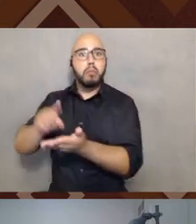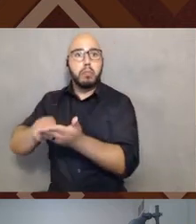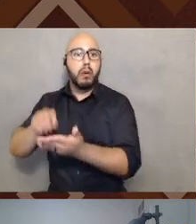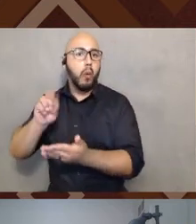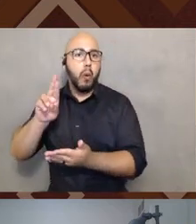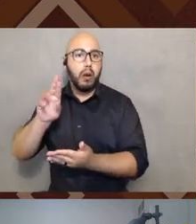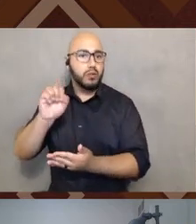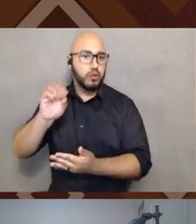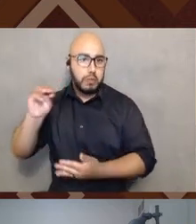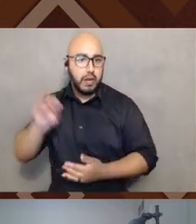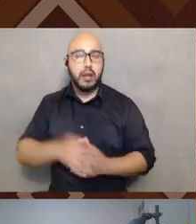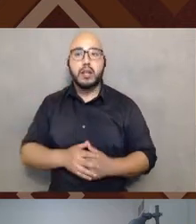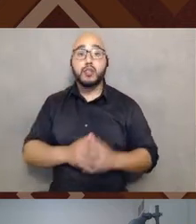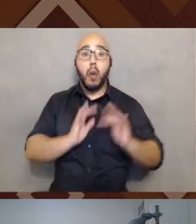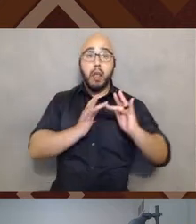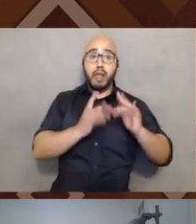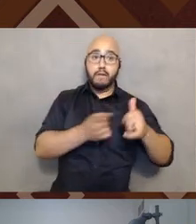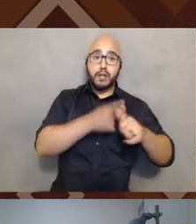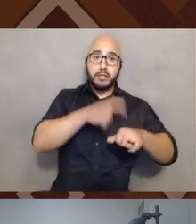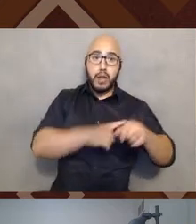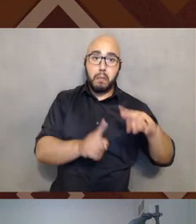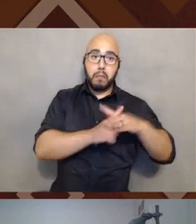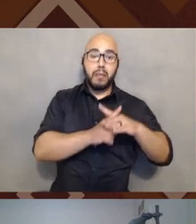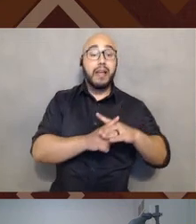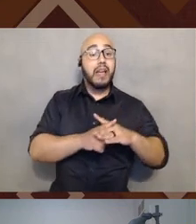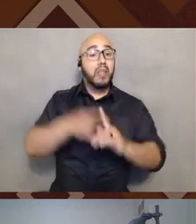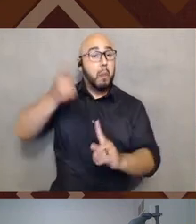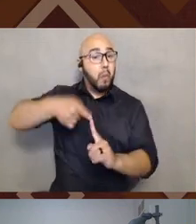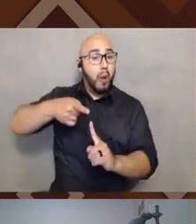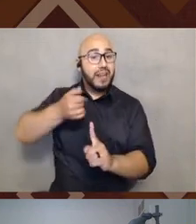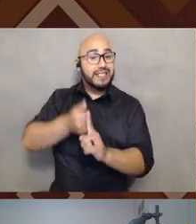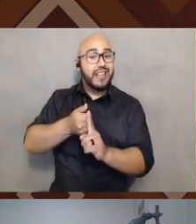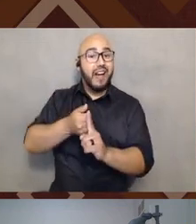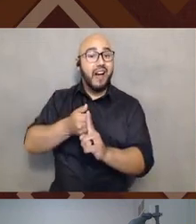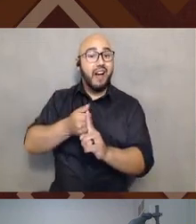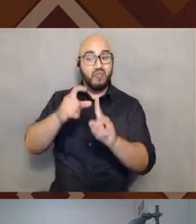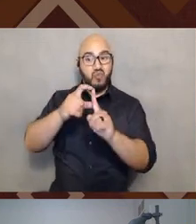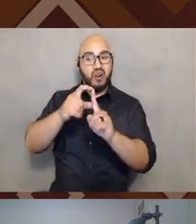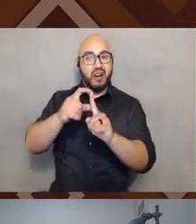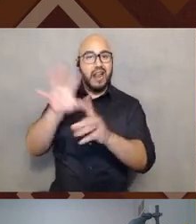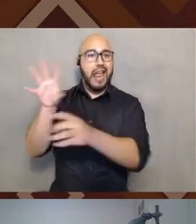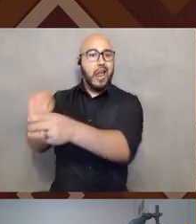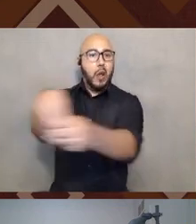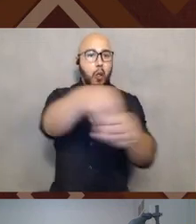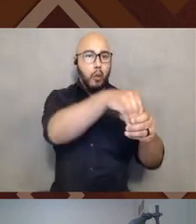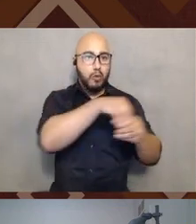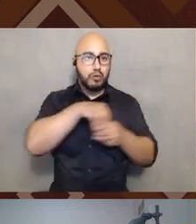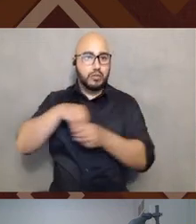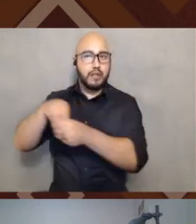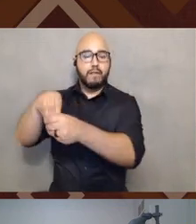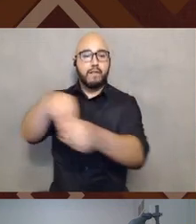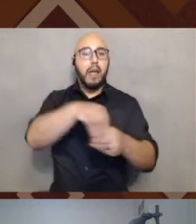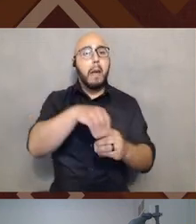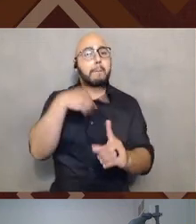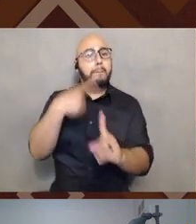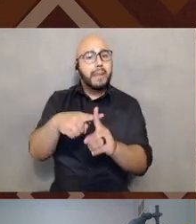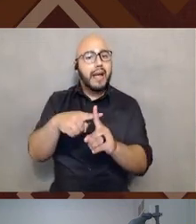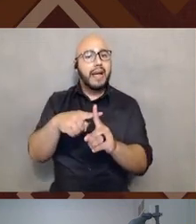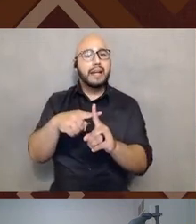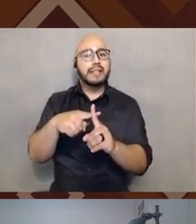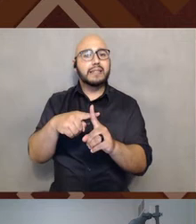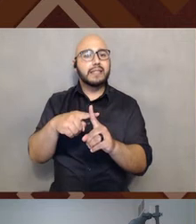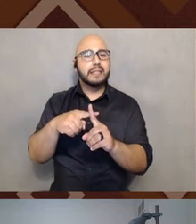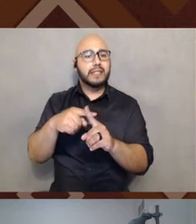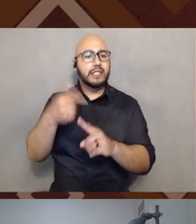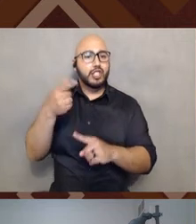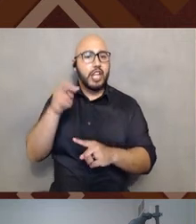the idea is that it's meant to be inclusive and it's meant to be gender neutral in that way that I said, again, that Spanish is a gendered language. So